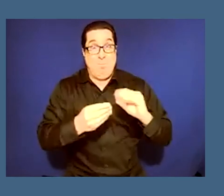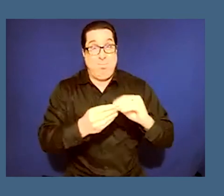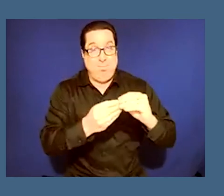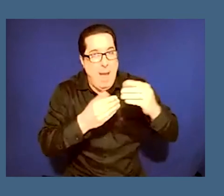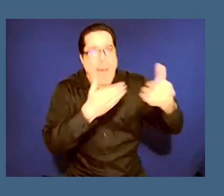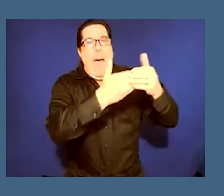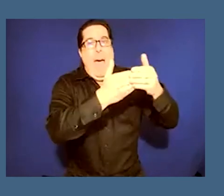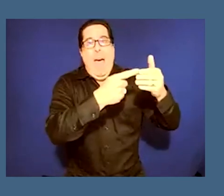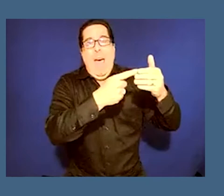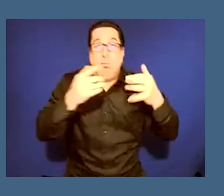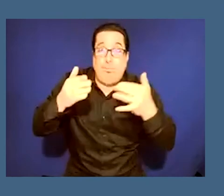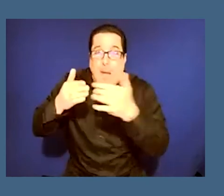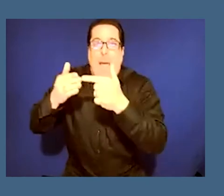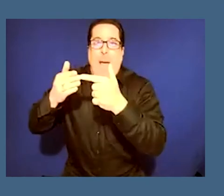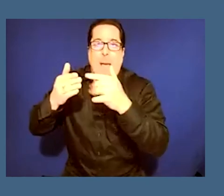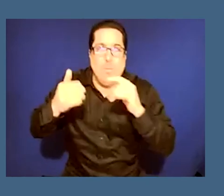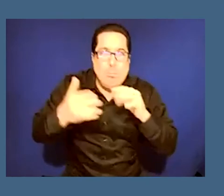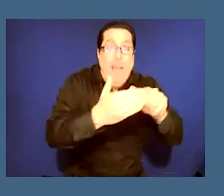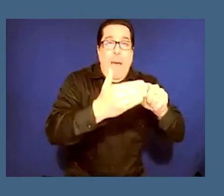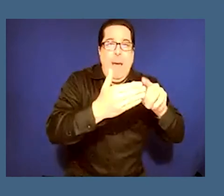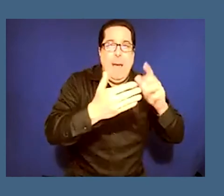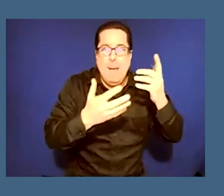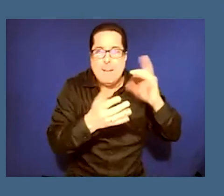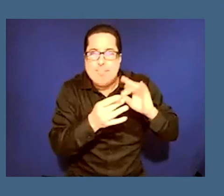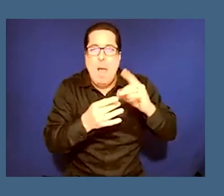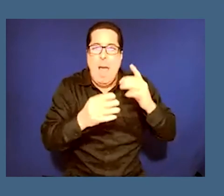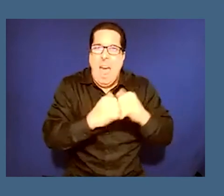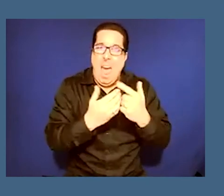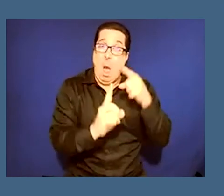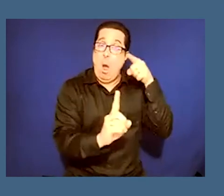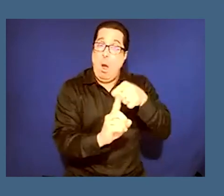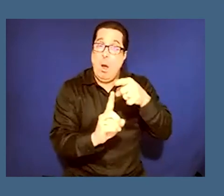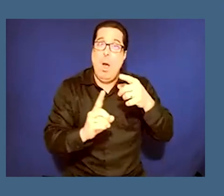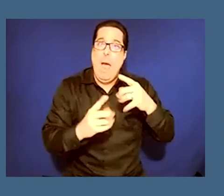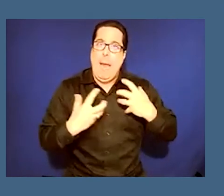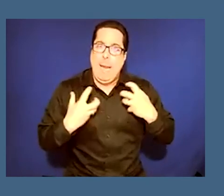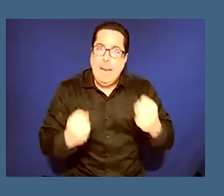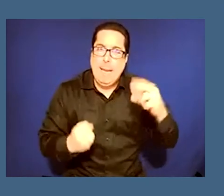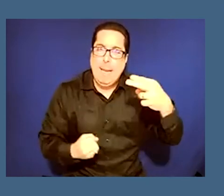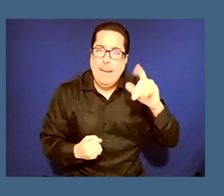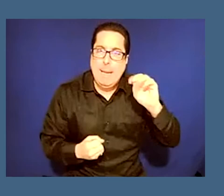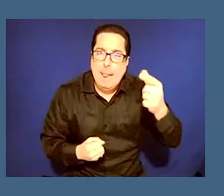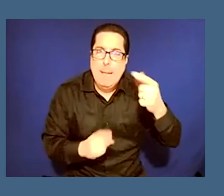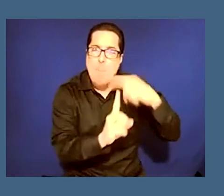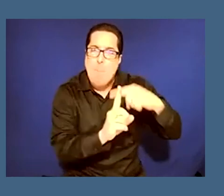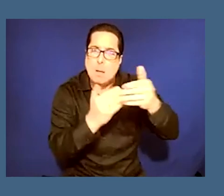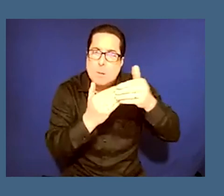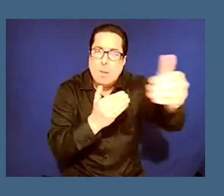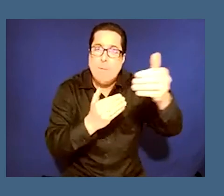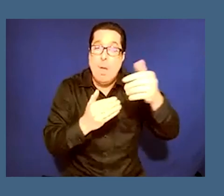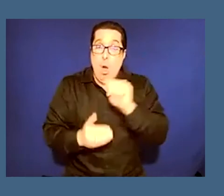know one of them is art is the possibility of healing um actions with the transfer of art as